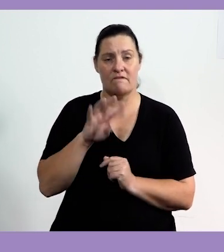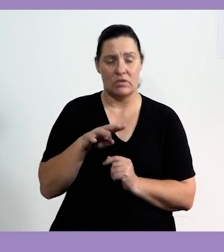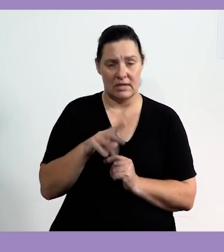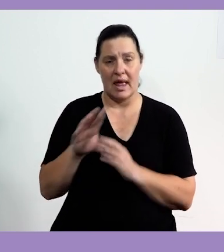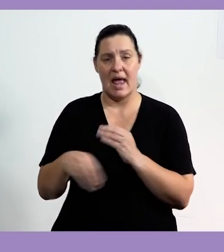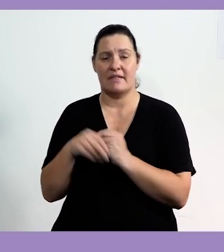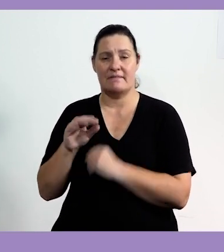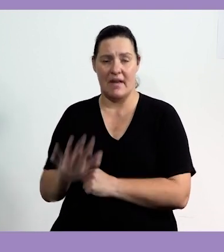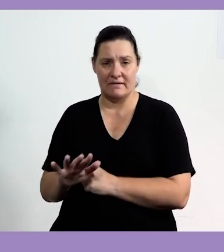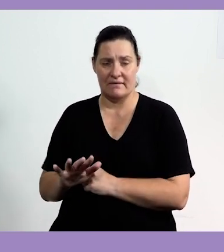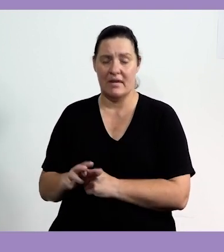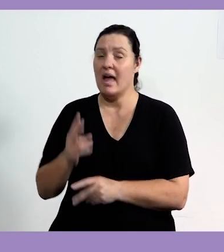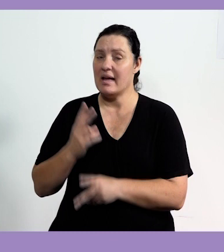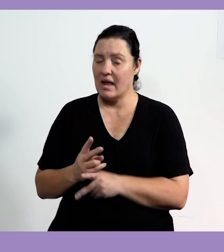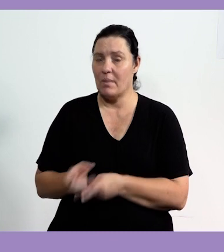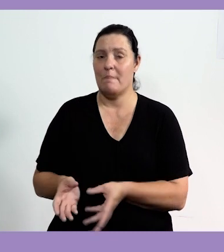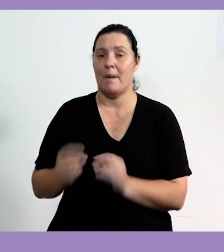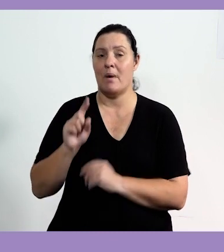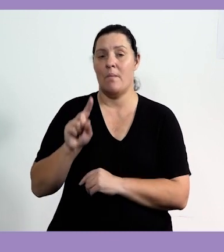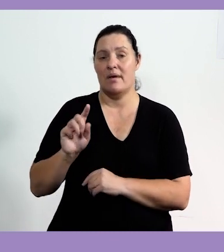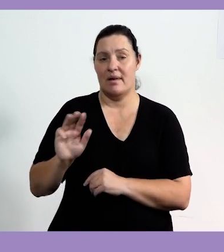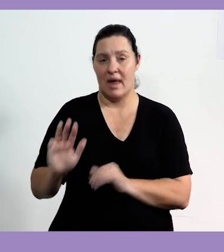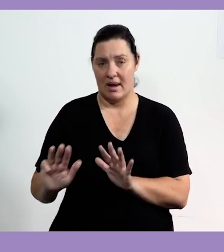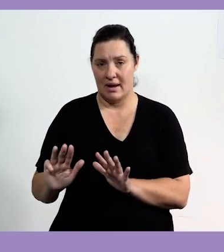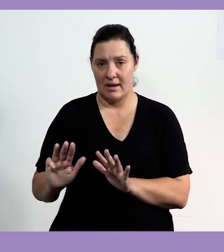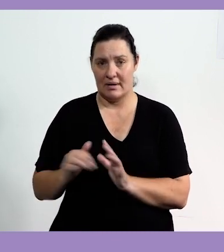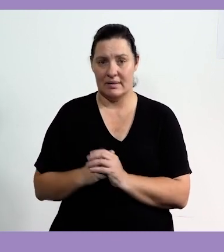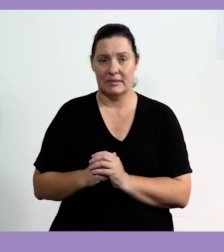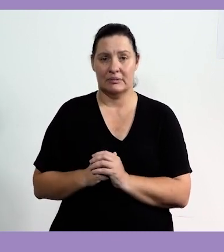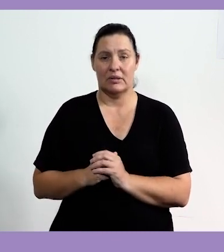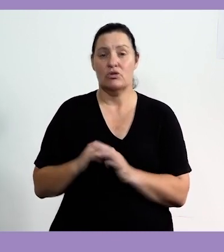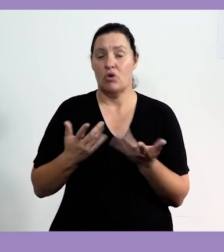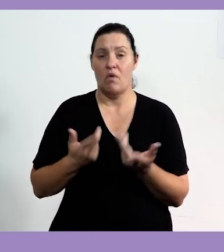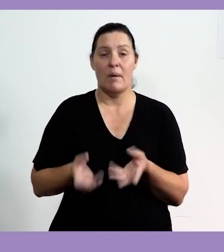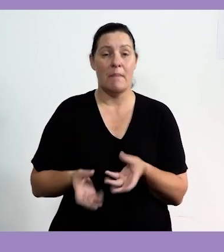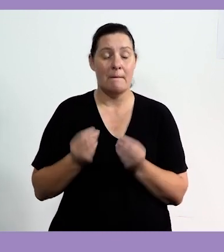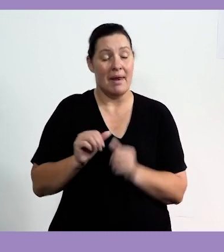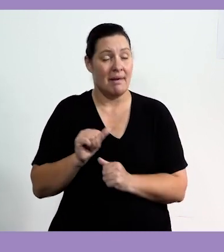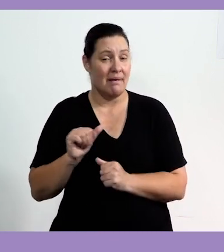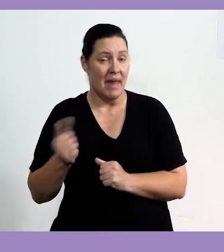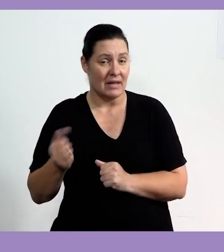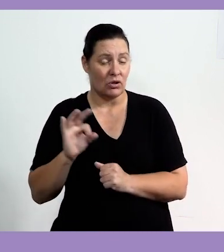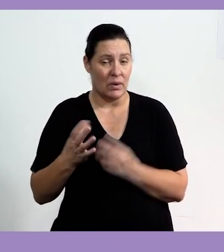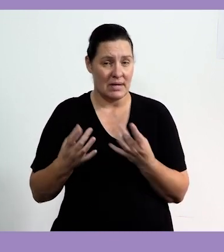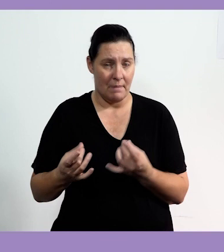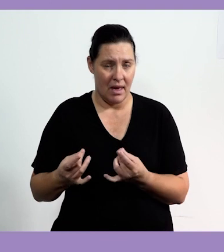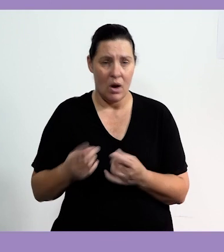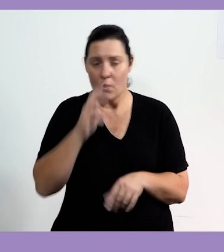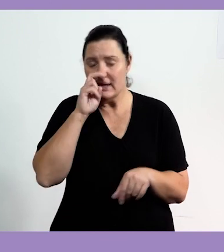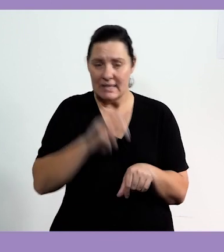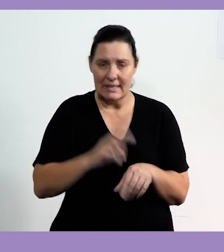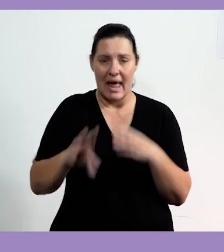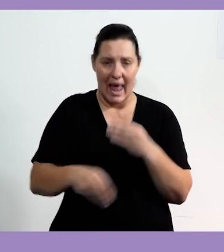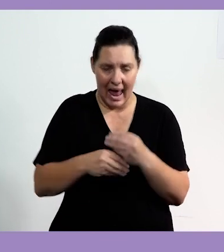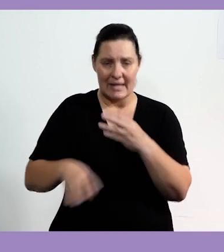Then from 14, we add 5 again and that gives us 19. So for us to find the next three numbers,